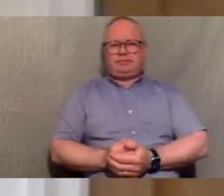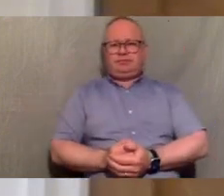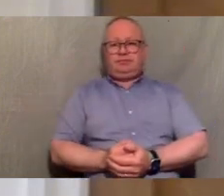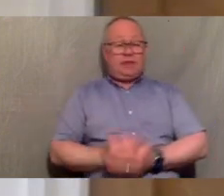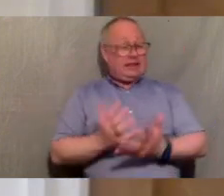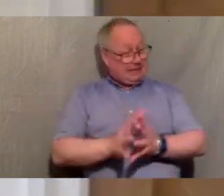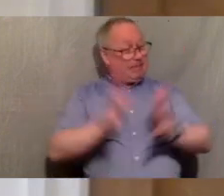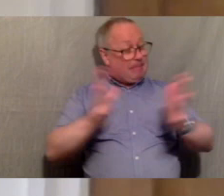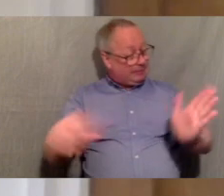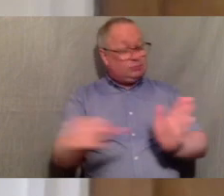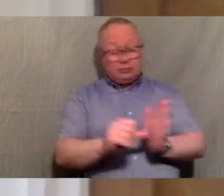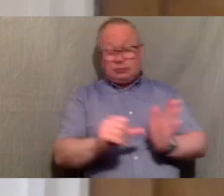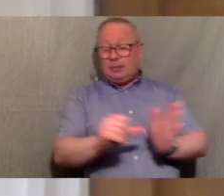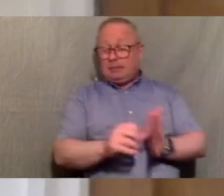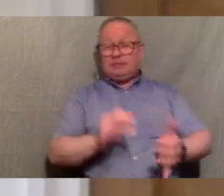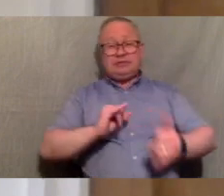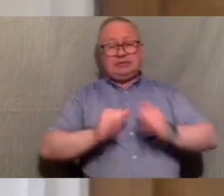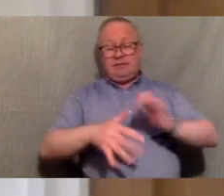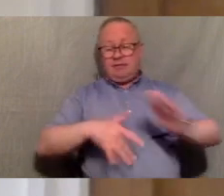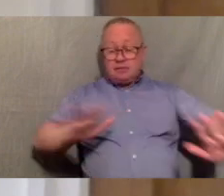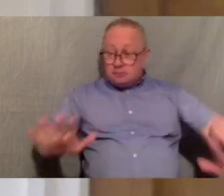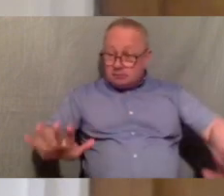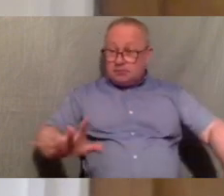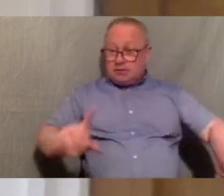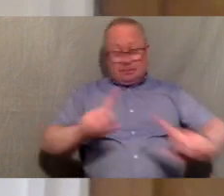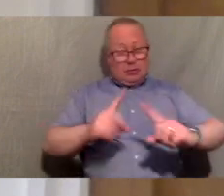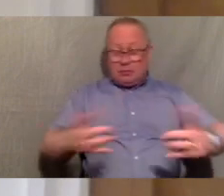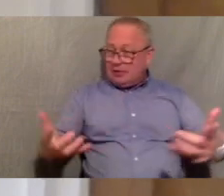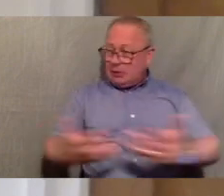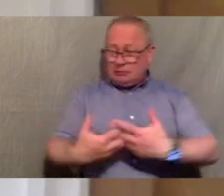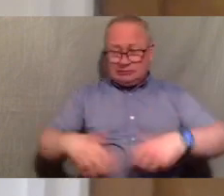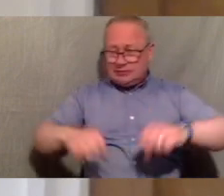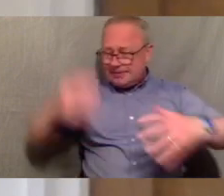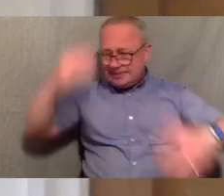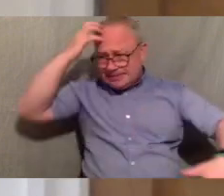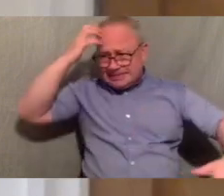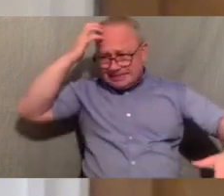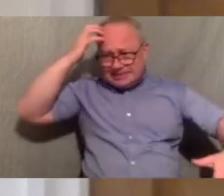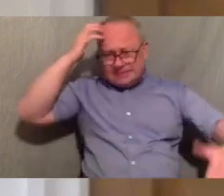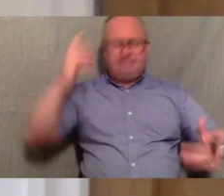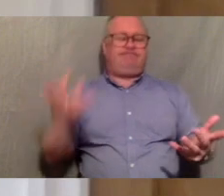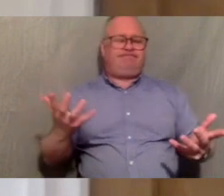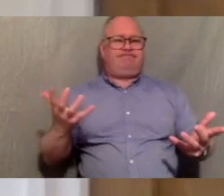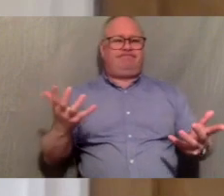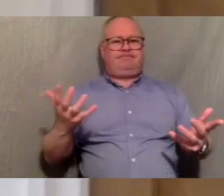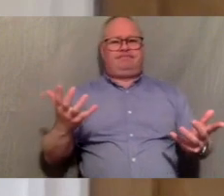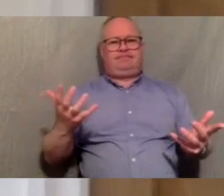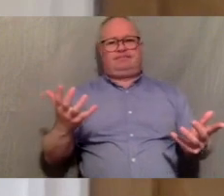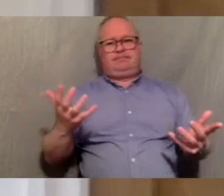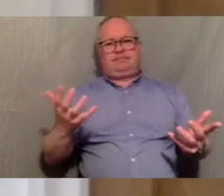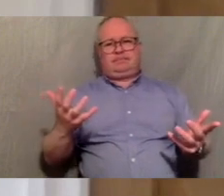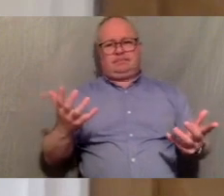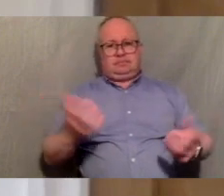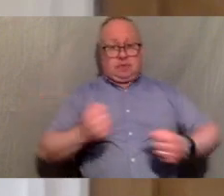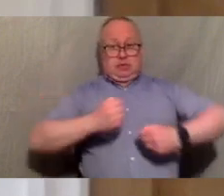and sometimes it can feel like it's so big where where do we start and what do we do so um from our